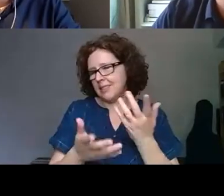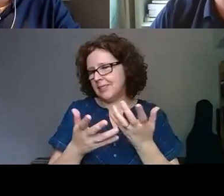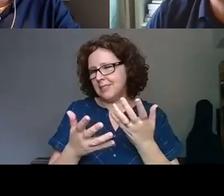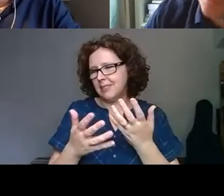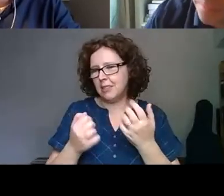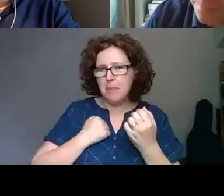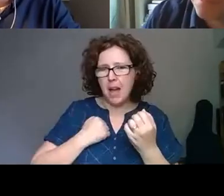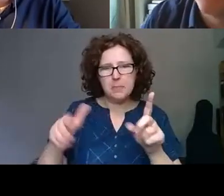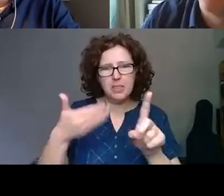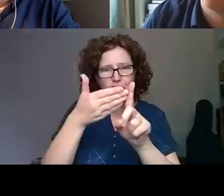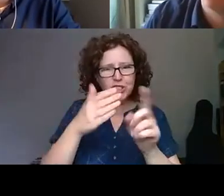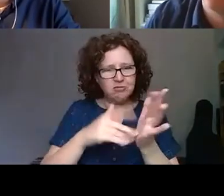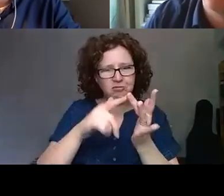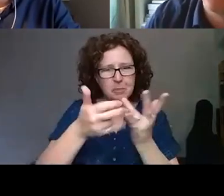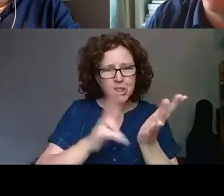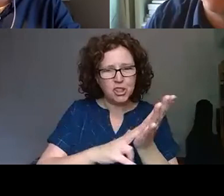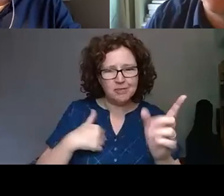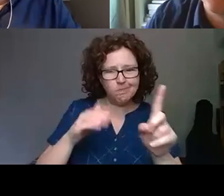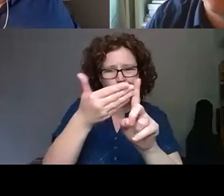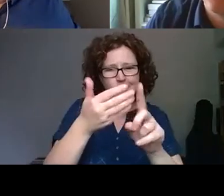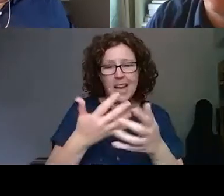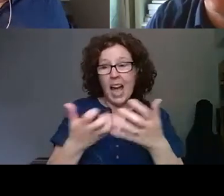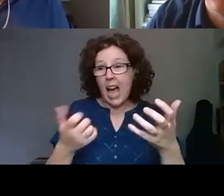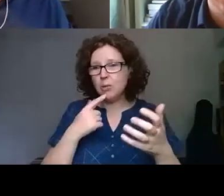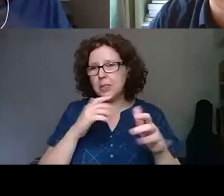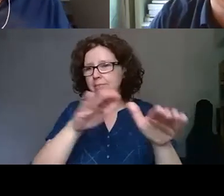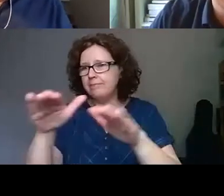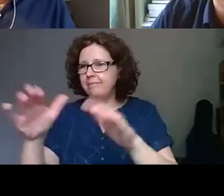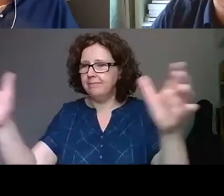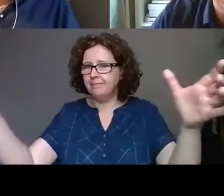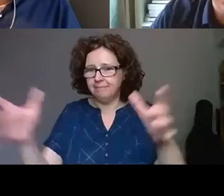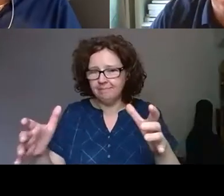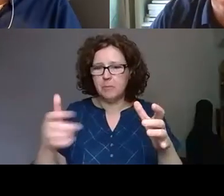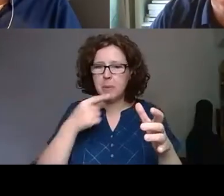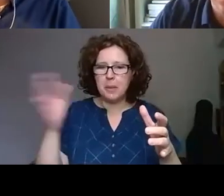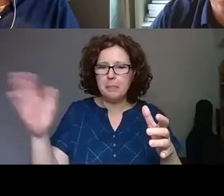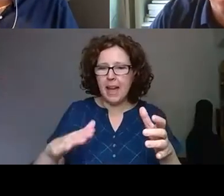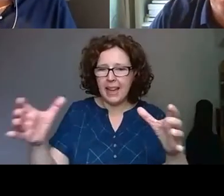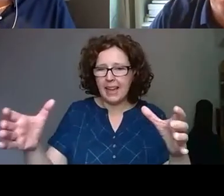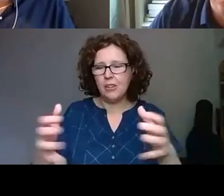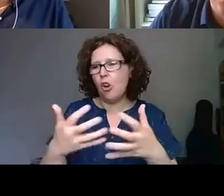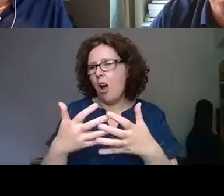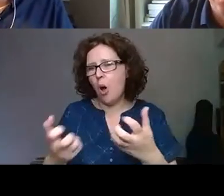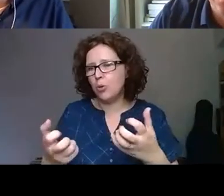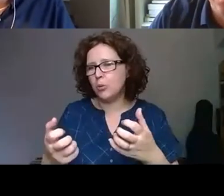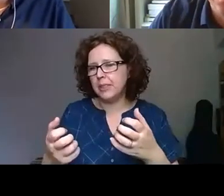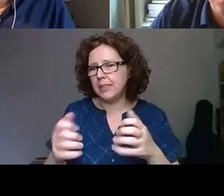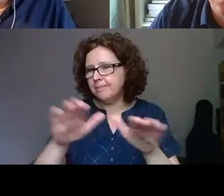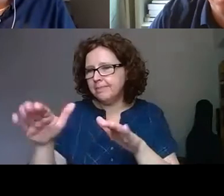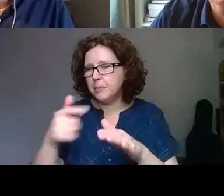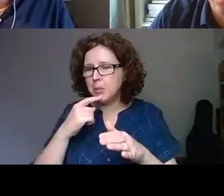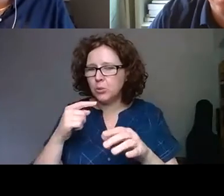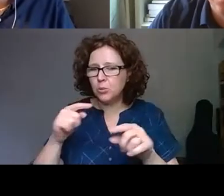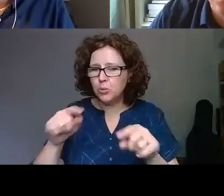can we bring people back to a common table, or maybe to confront other friends face to face,